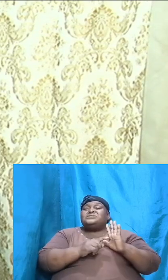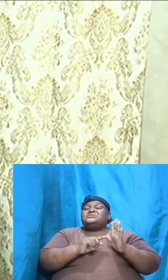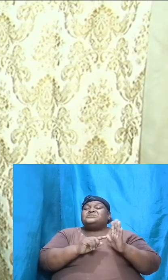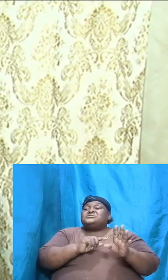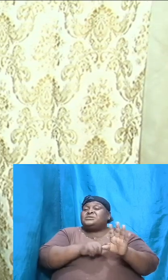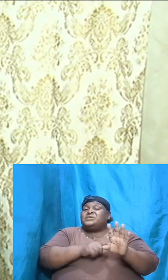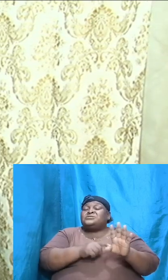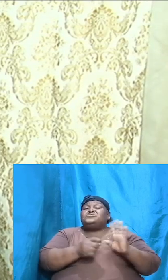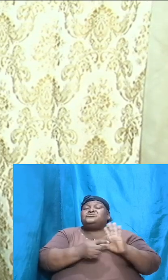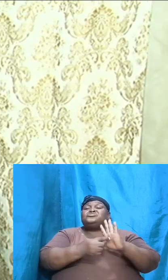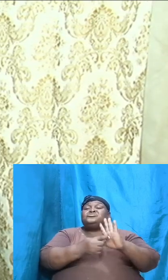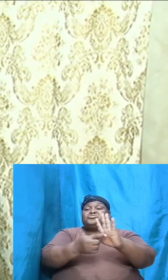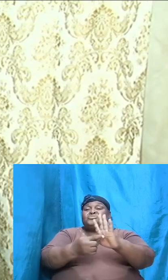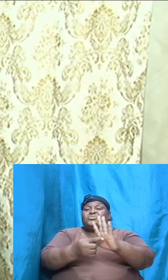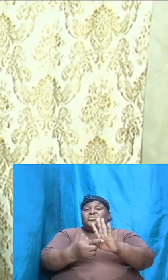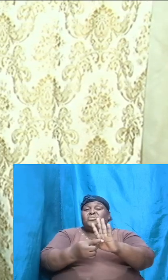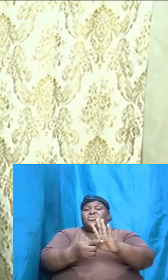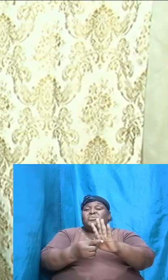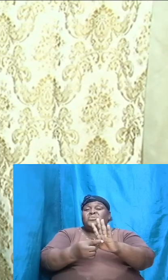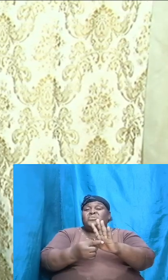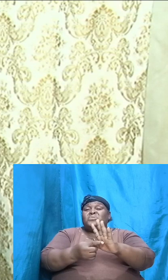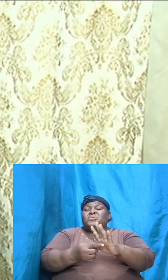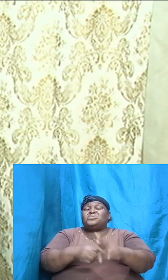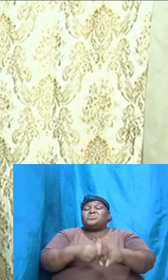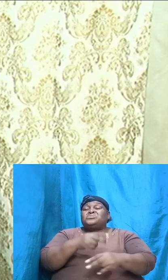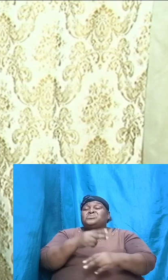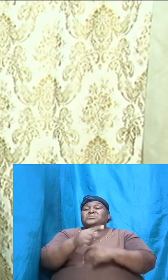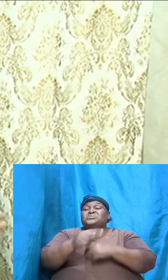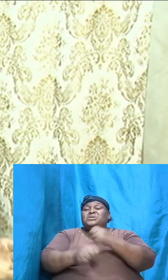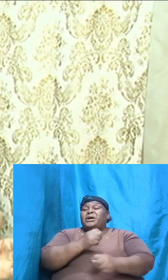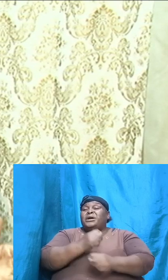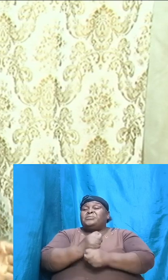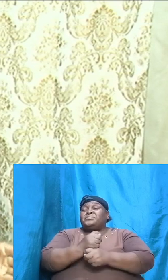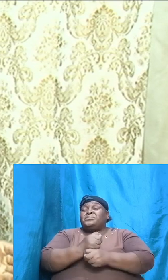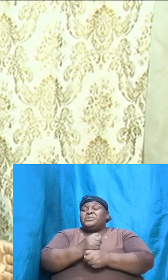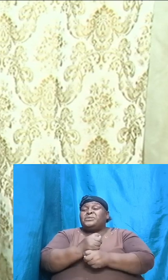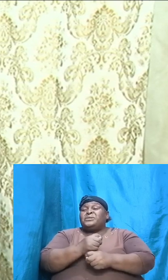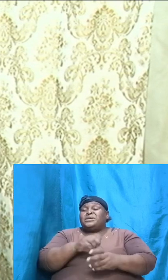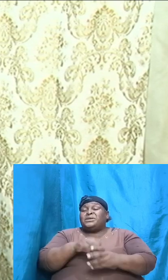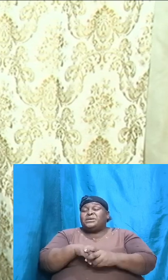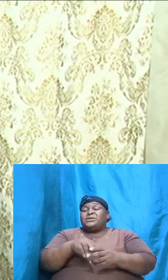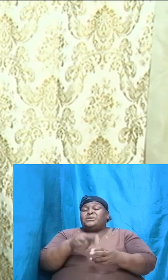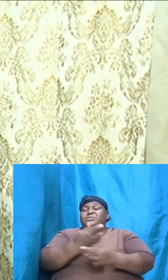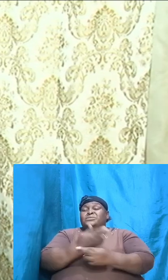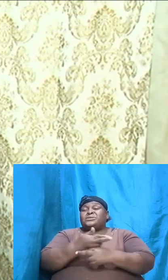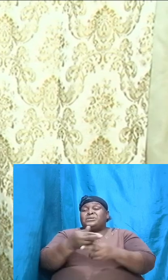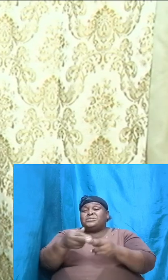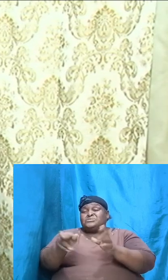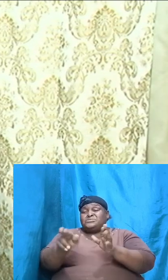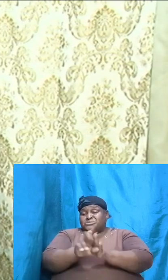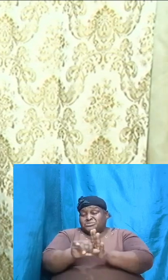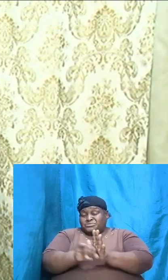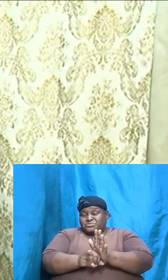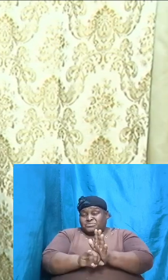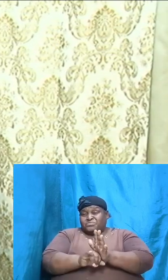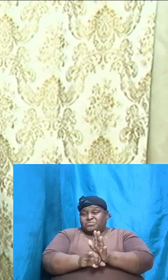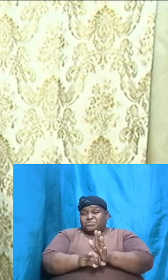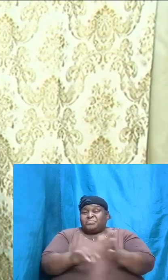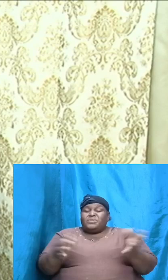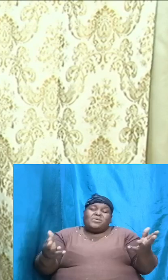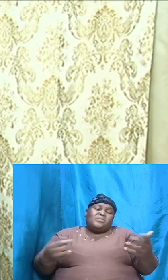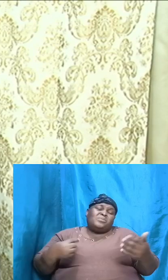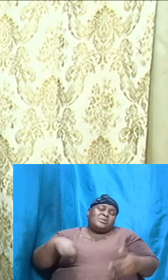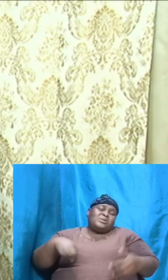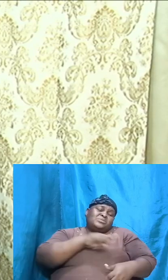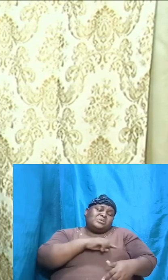of what would have been required in redemption. So that what we have now come